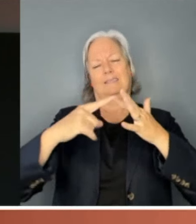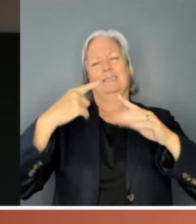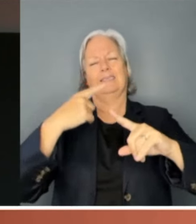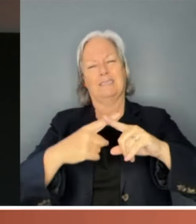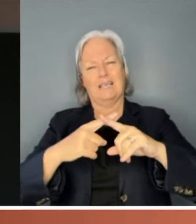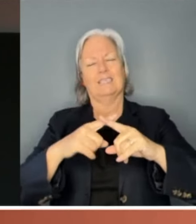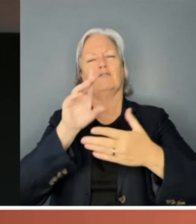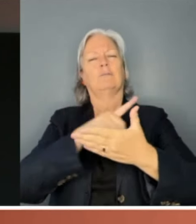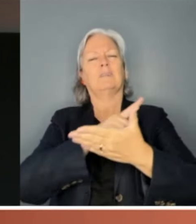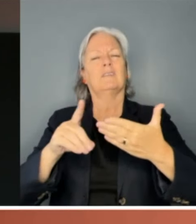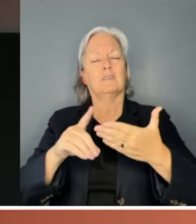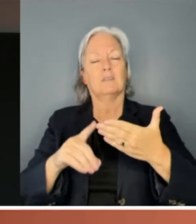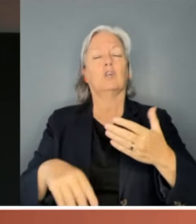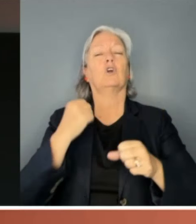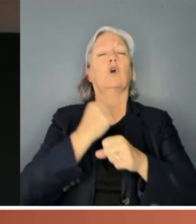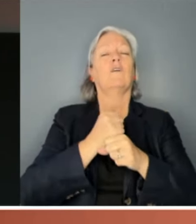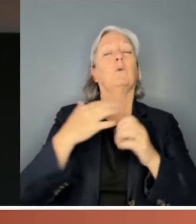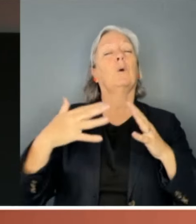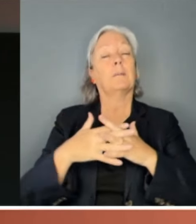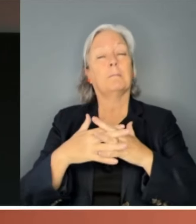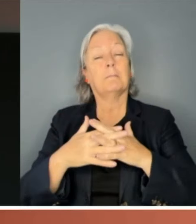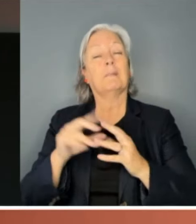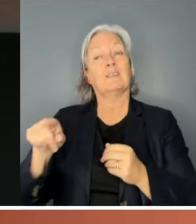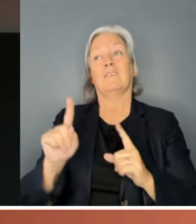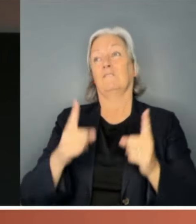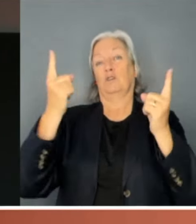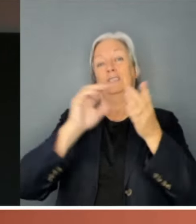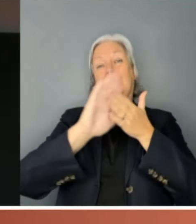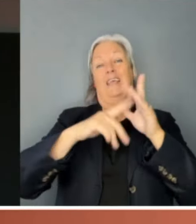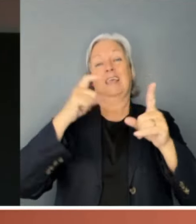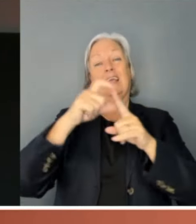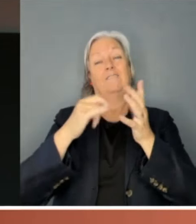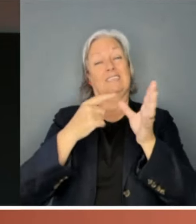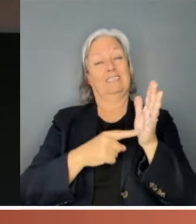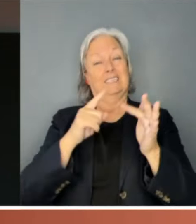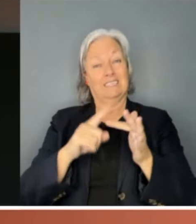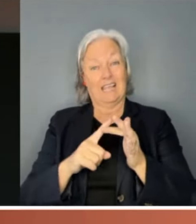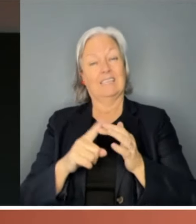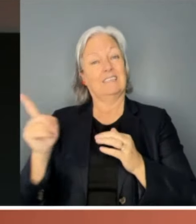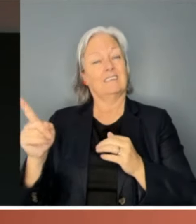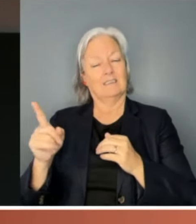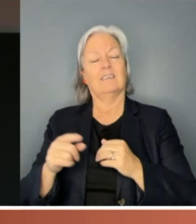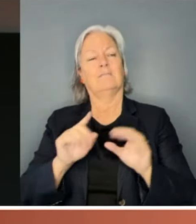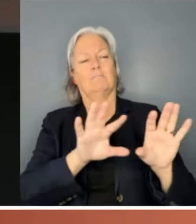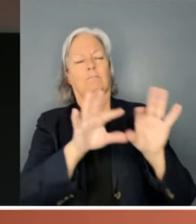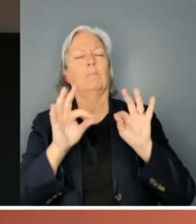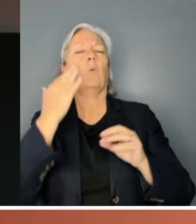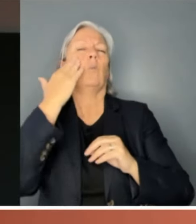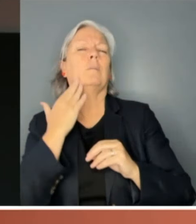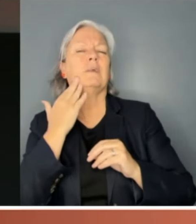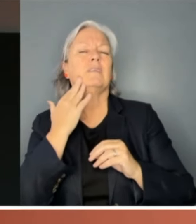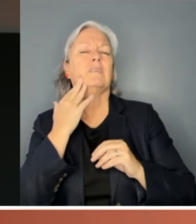Gough Whitlam was the first head of state in the world to appoint a women's advisor, Elizabeth Reid.